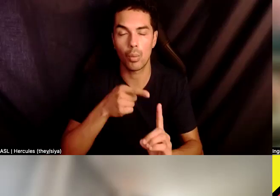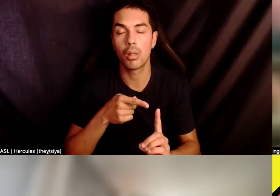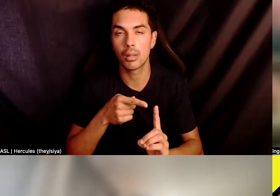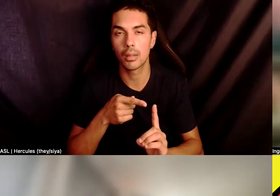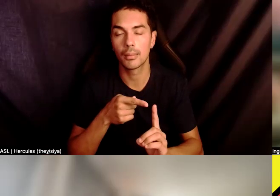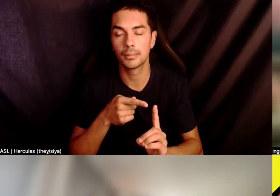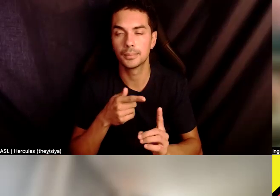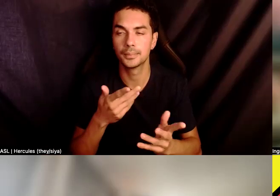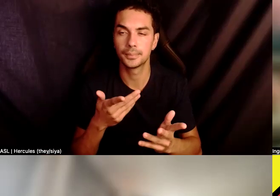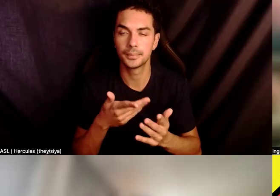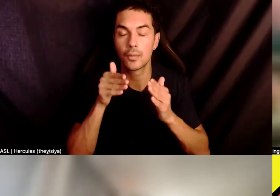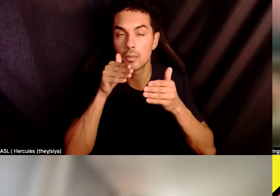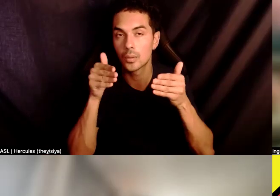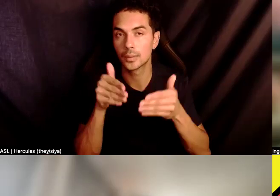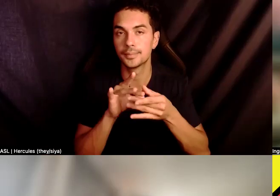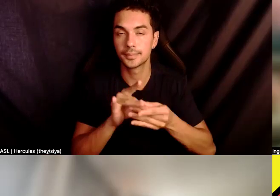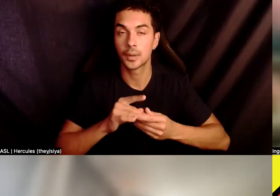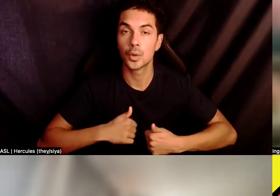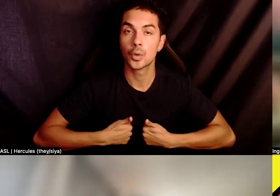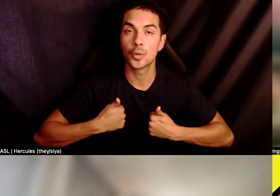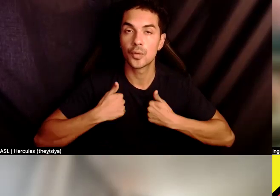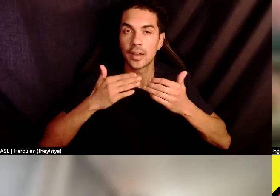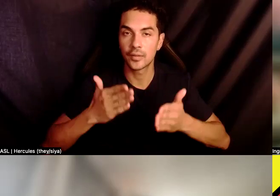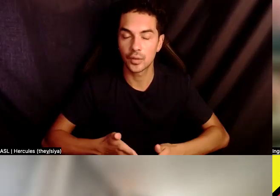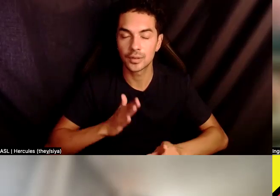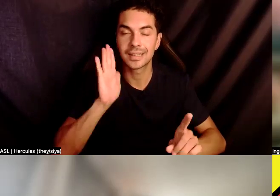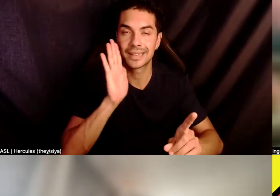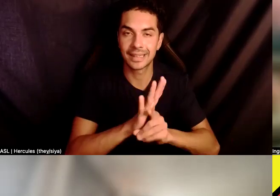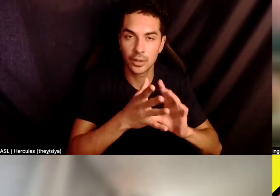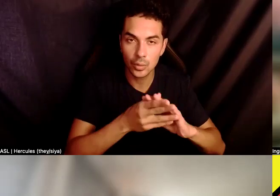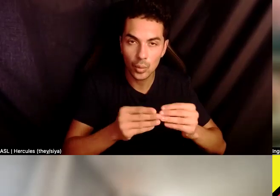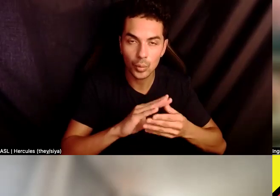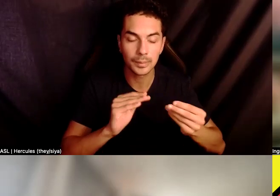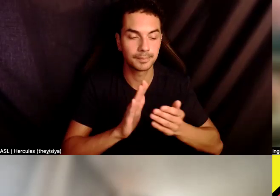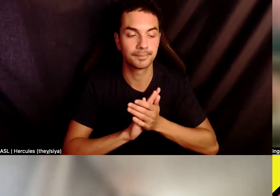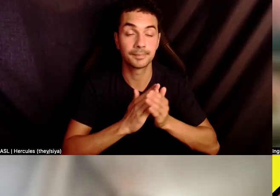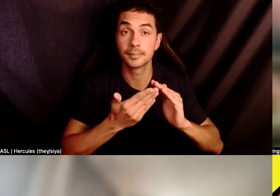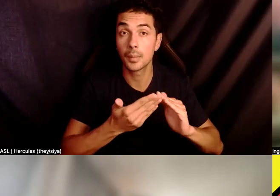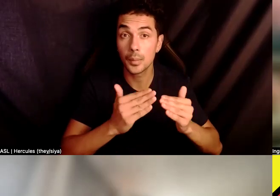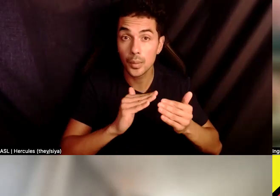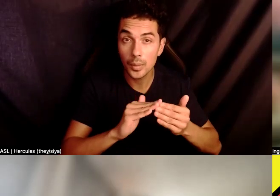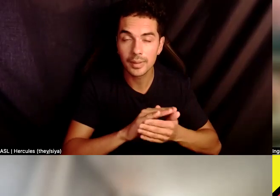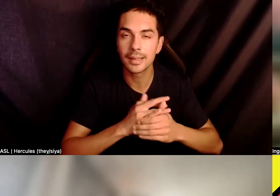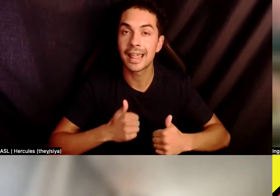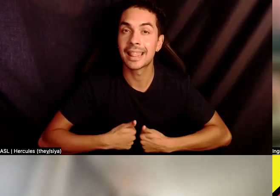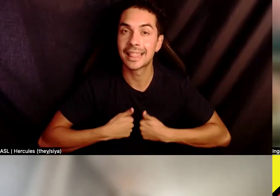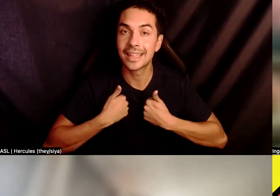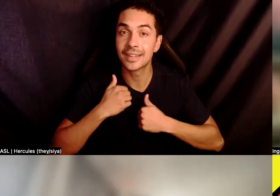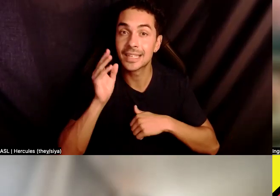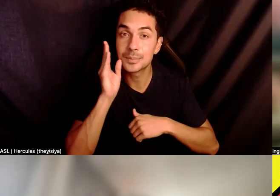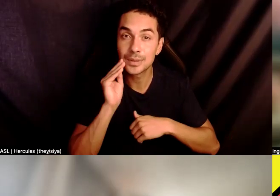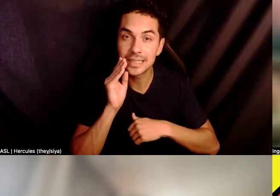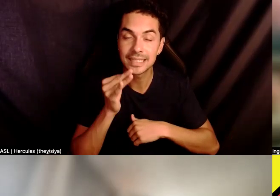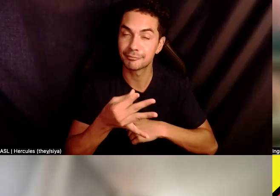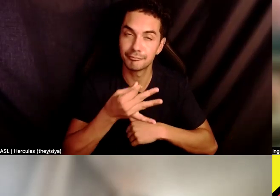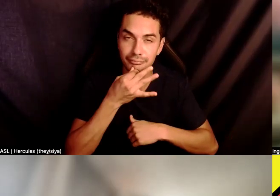be focused around survivors and their stories, communities, and the lived expertise that folks are